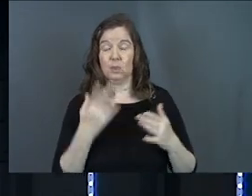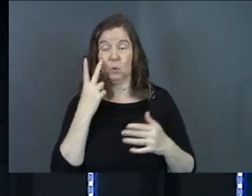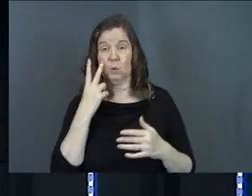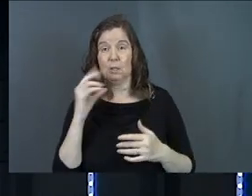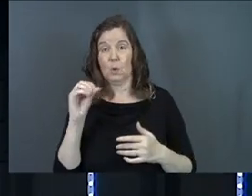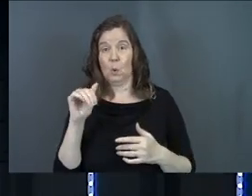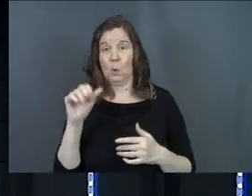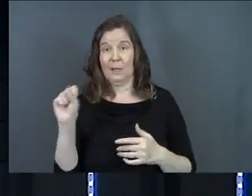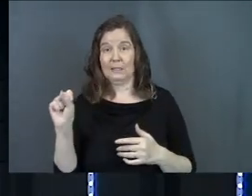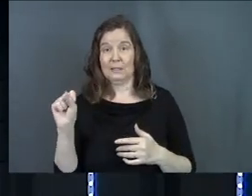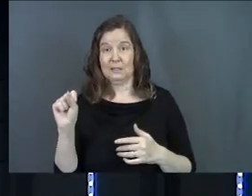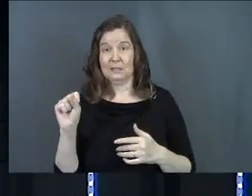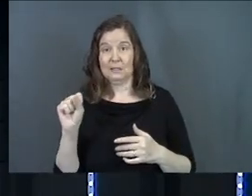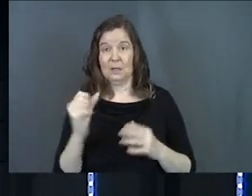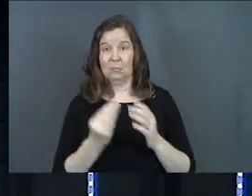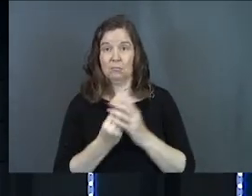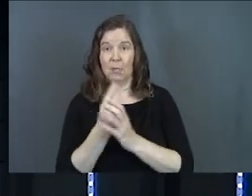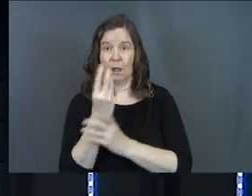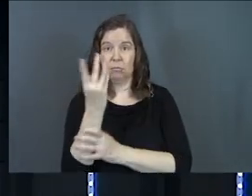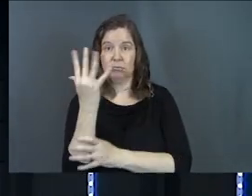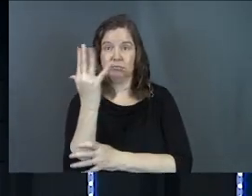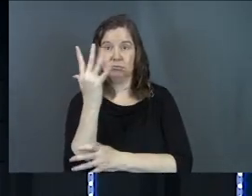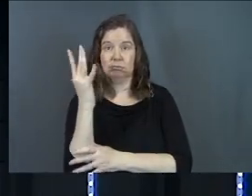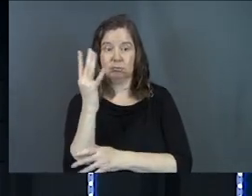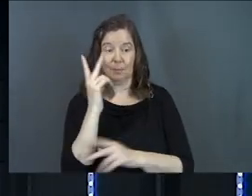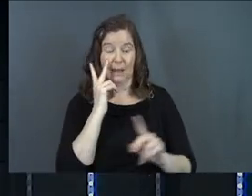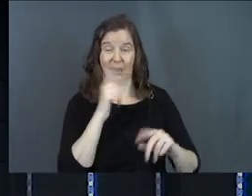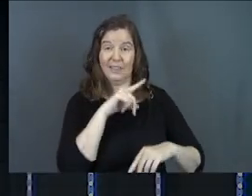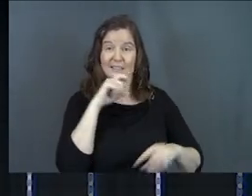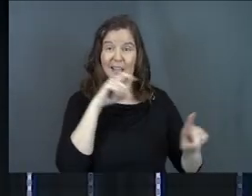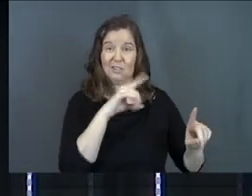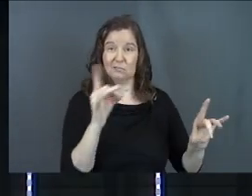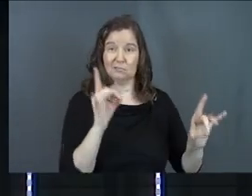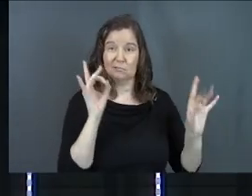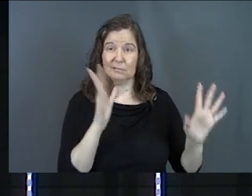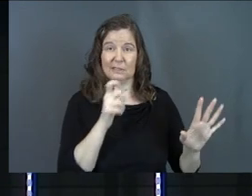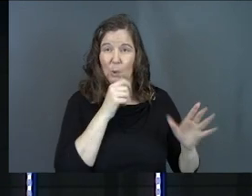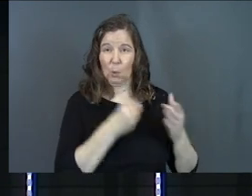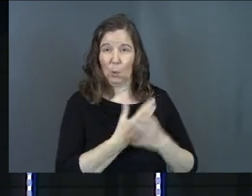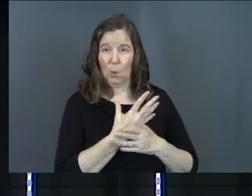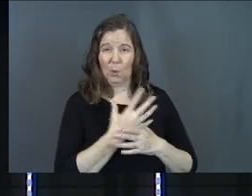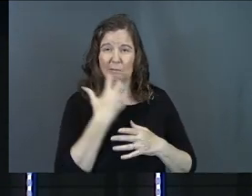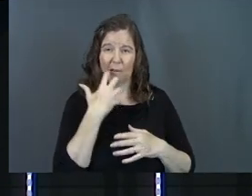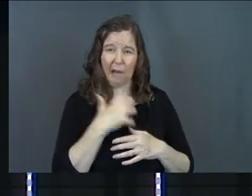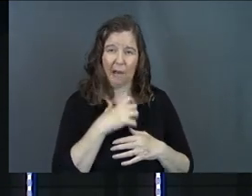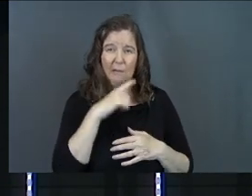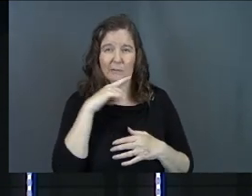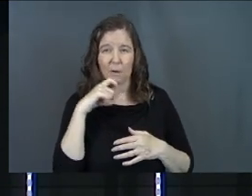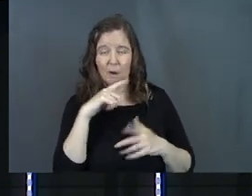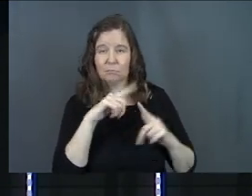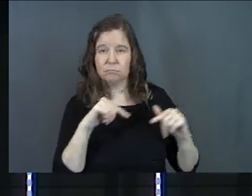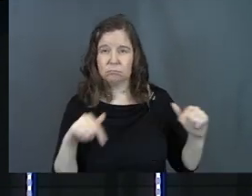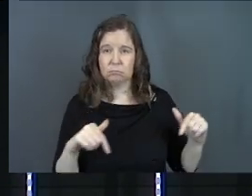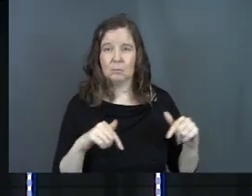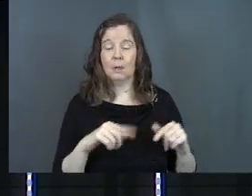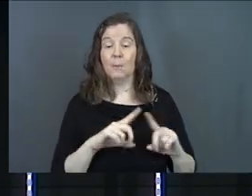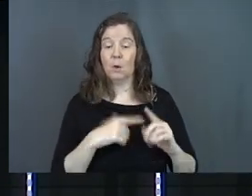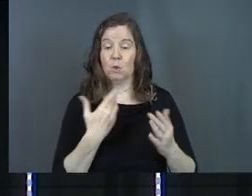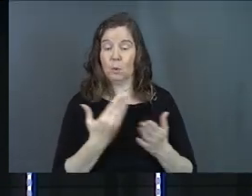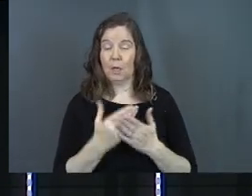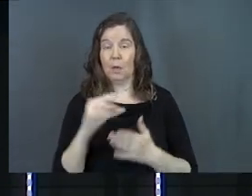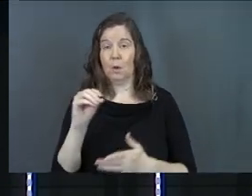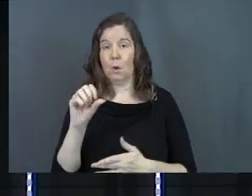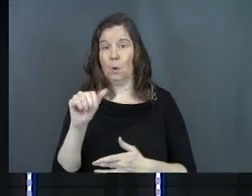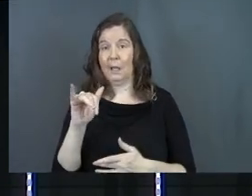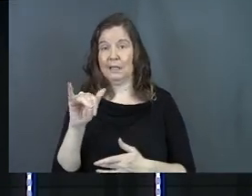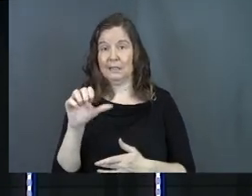the desert is hostile to any kind of growth. The climate and everything like that, it's hostile. But you get to